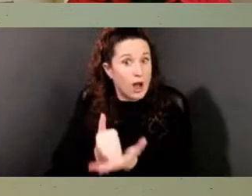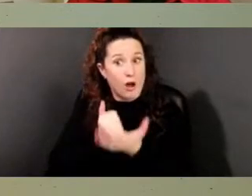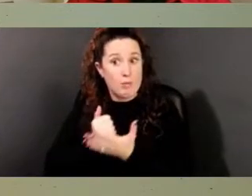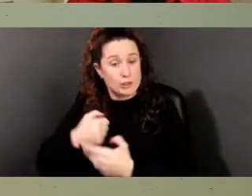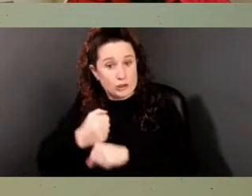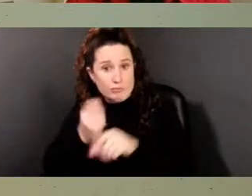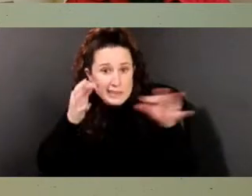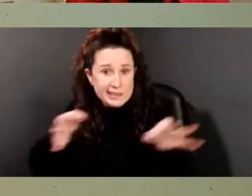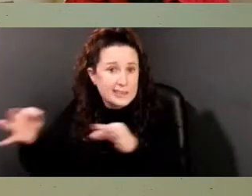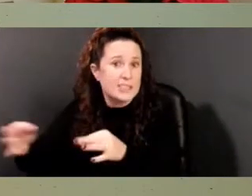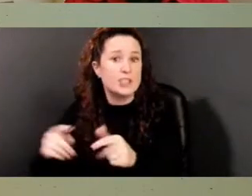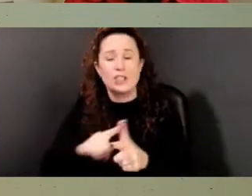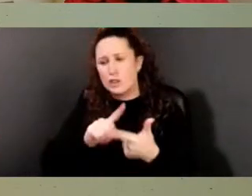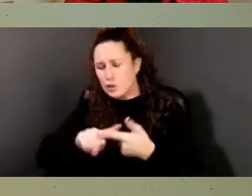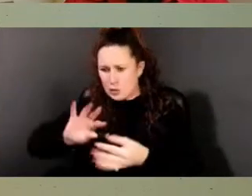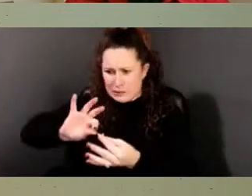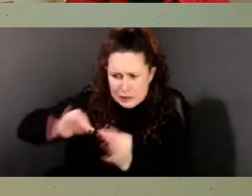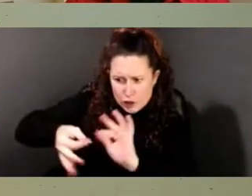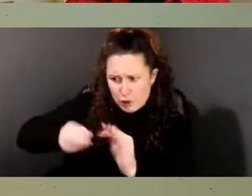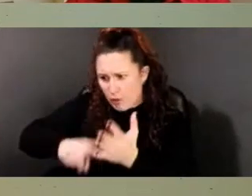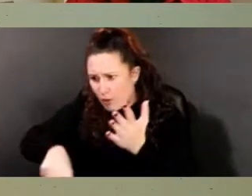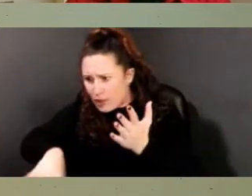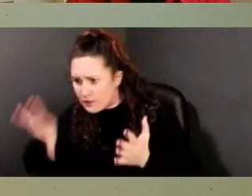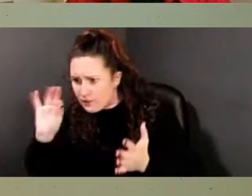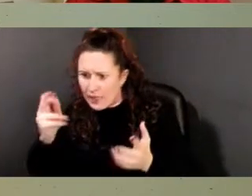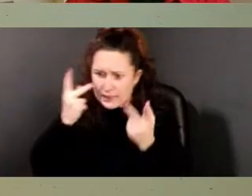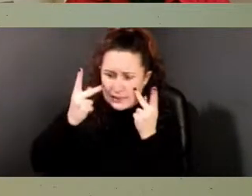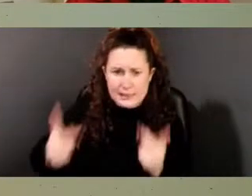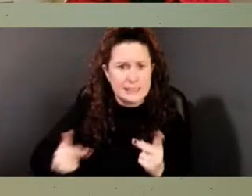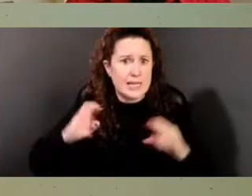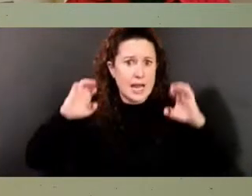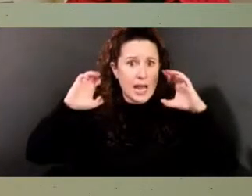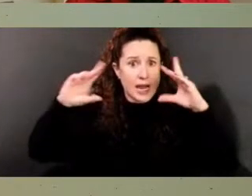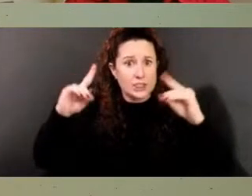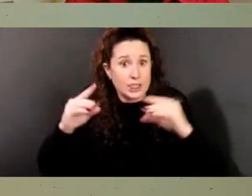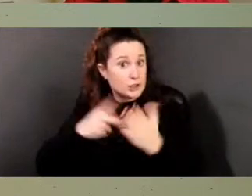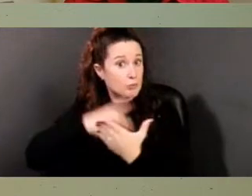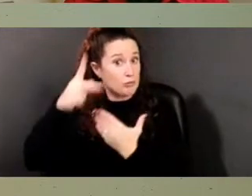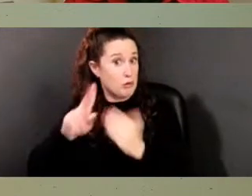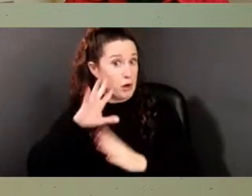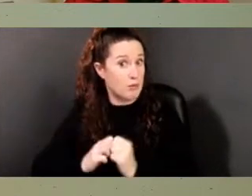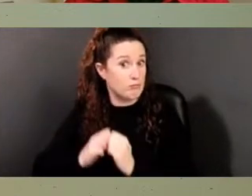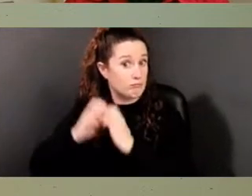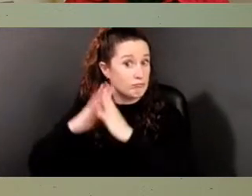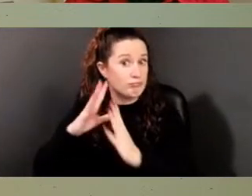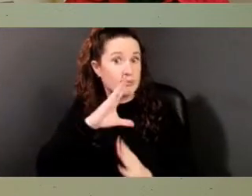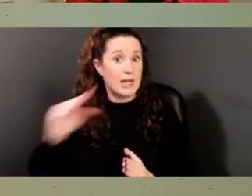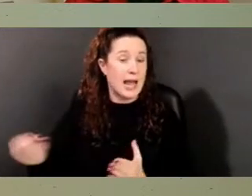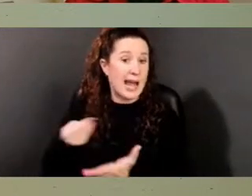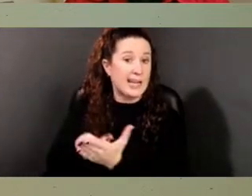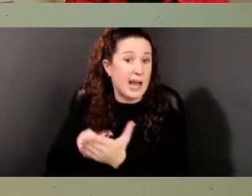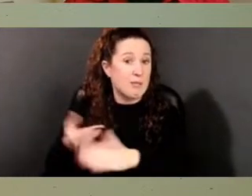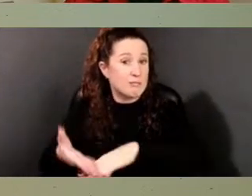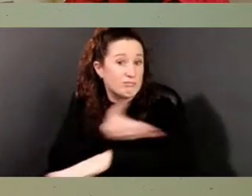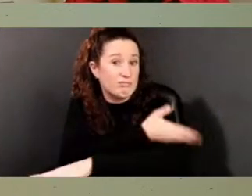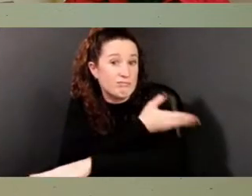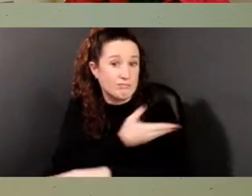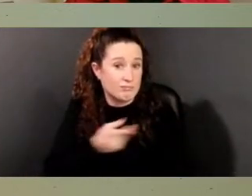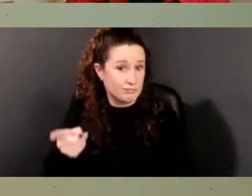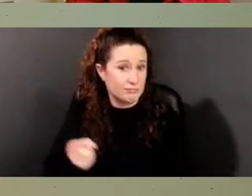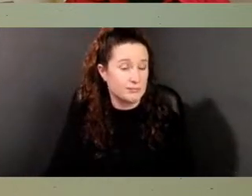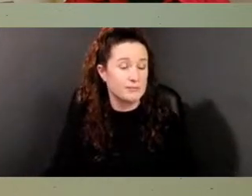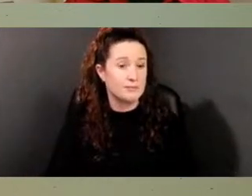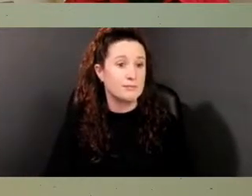interpretation, inclusive history research, educational and public programming, and capital improvements. The